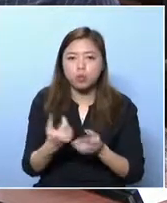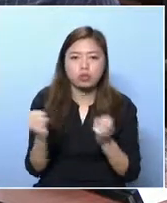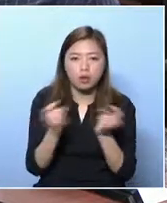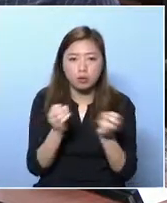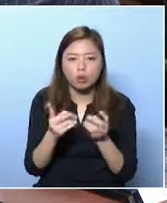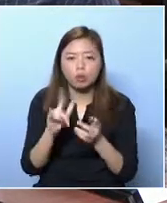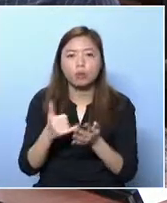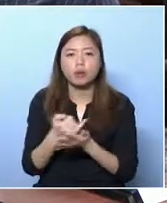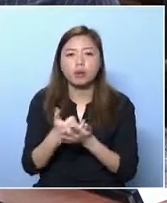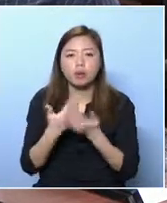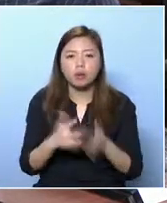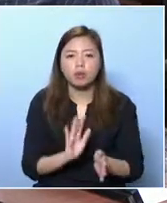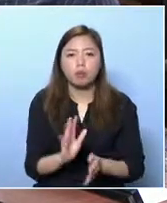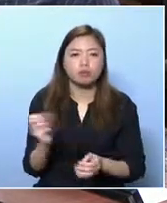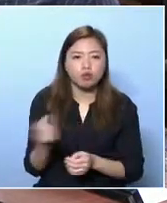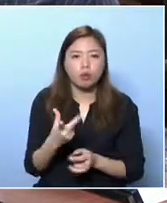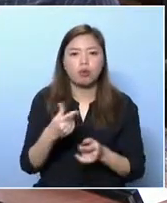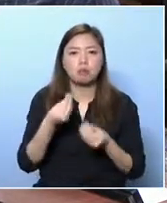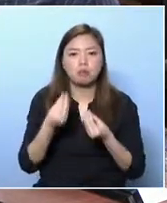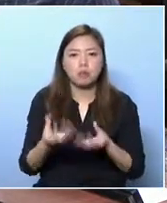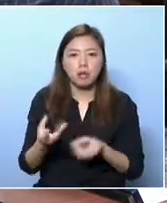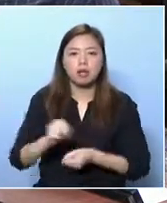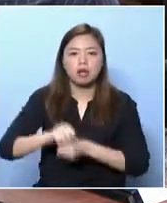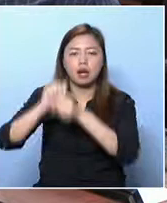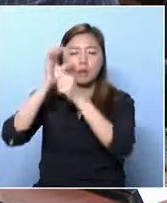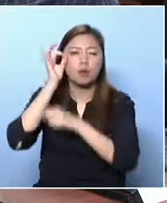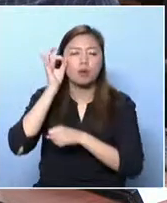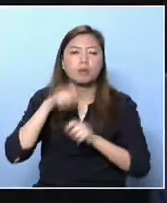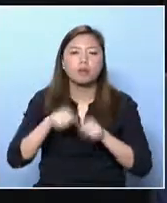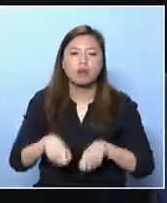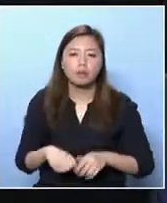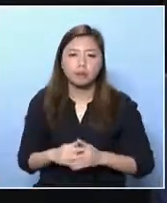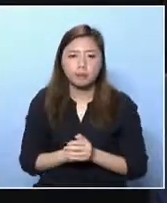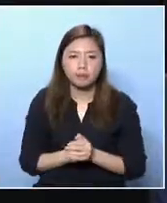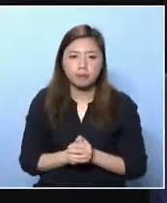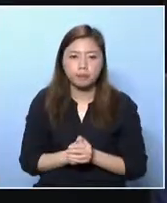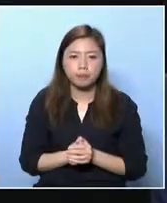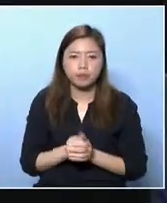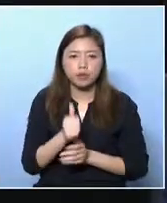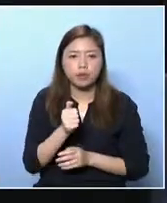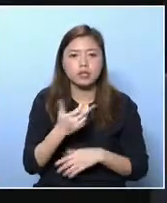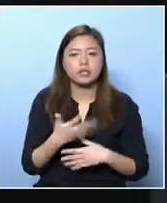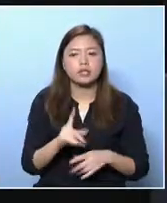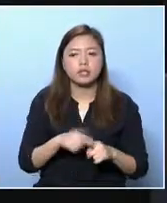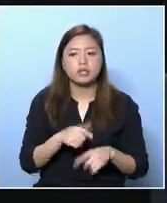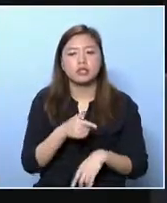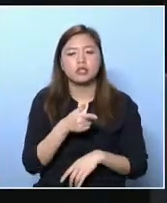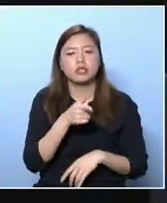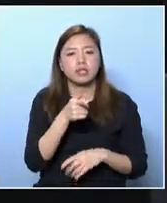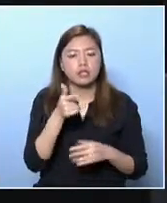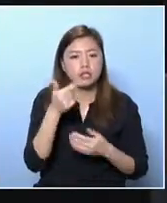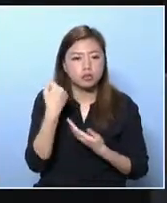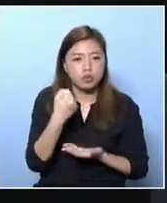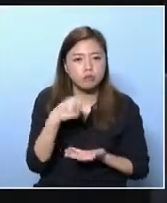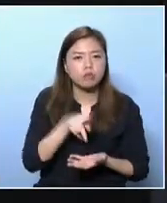have the impact so that we can assess the poverty policies properly and we will not be creating more